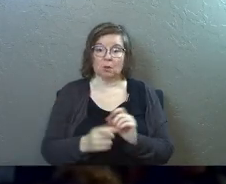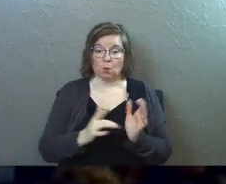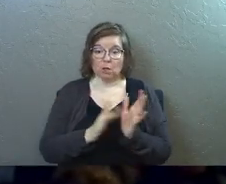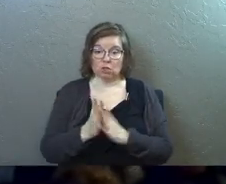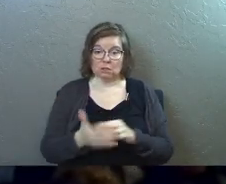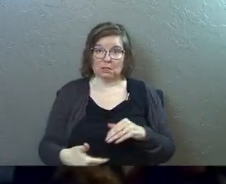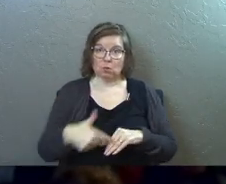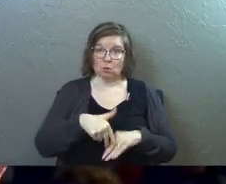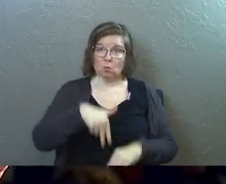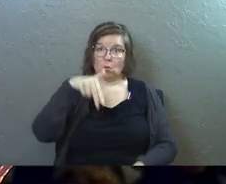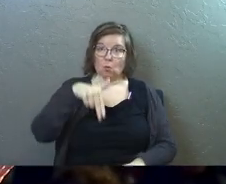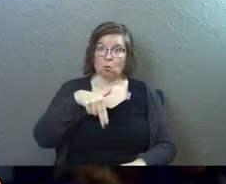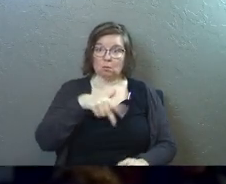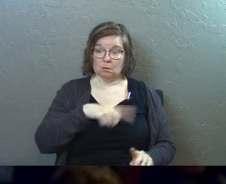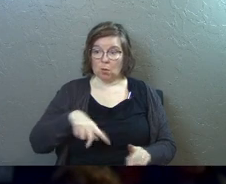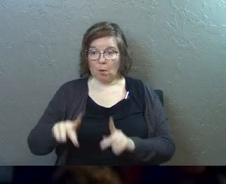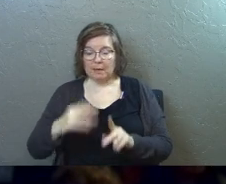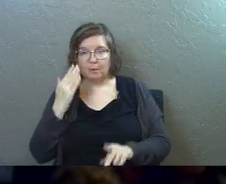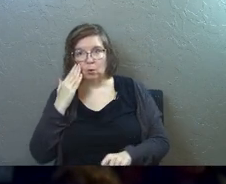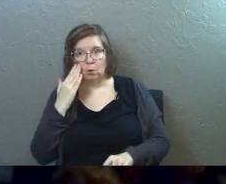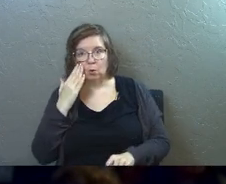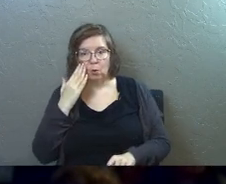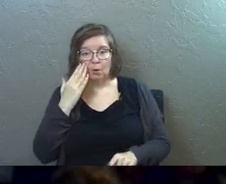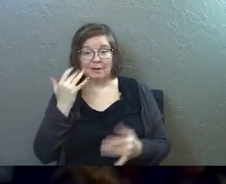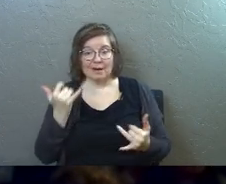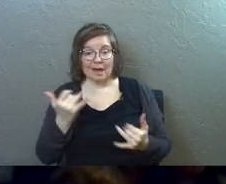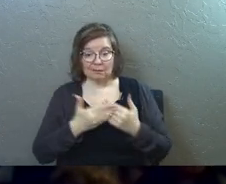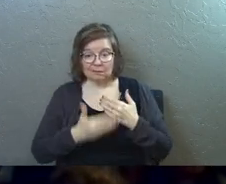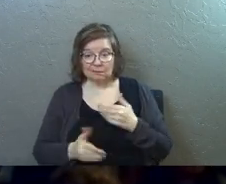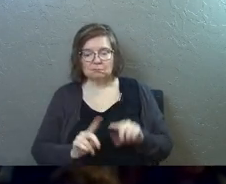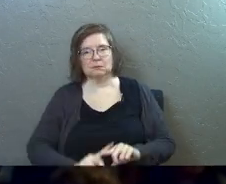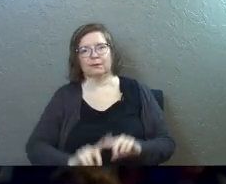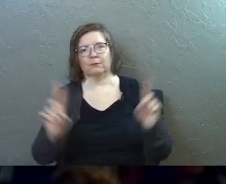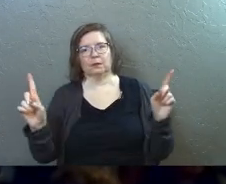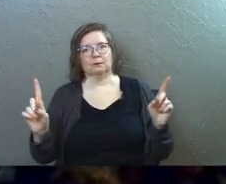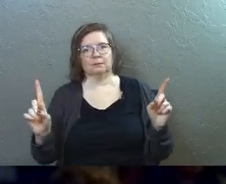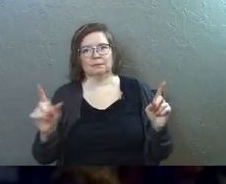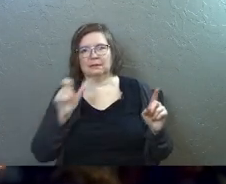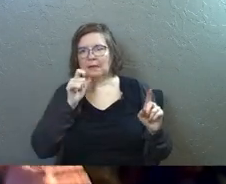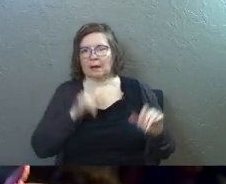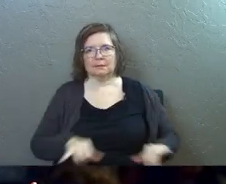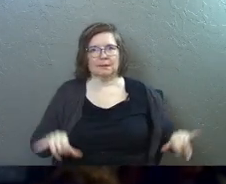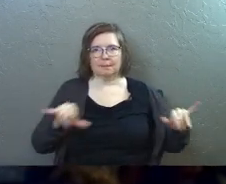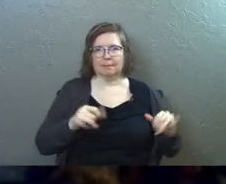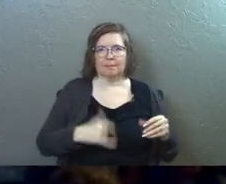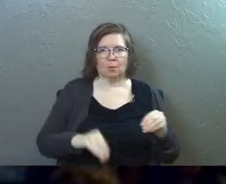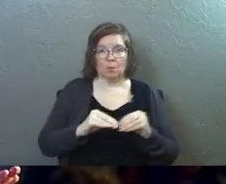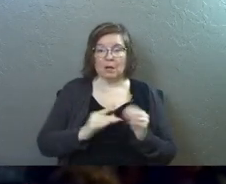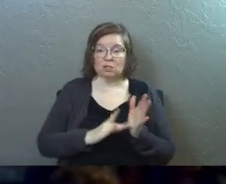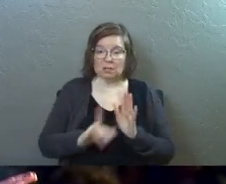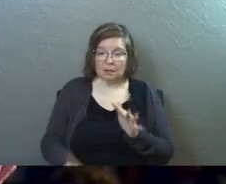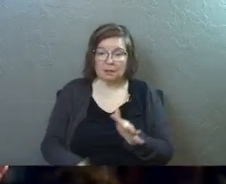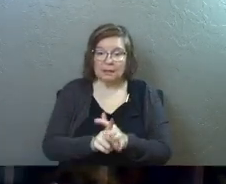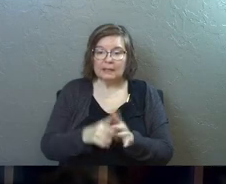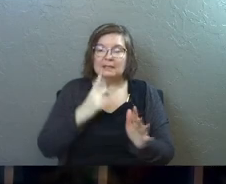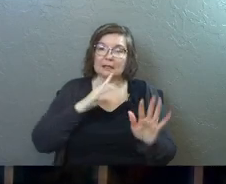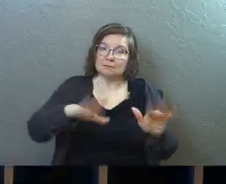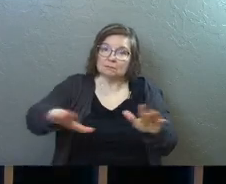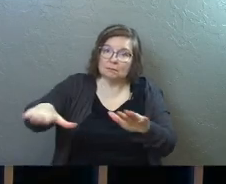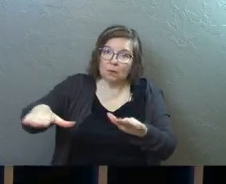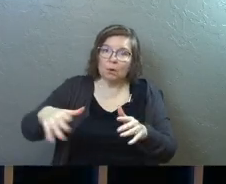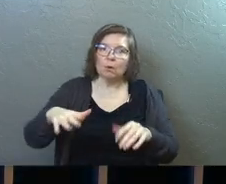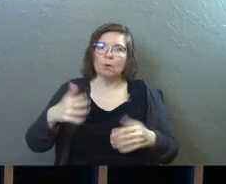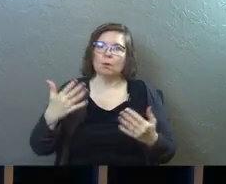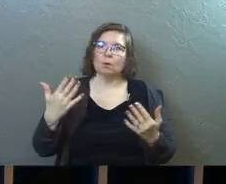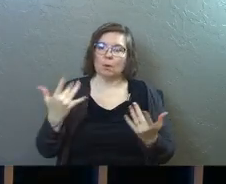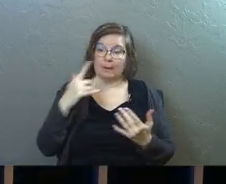Jesus rose from the dead, those people knew everything is different now. And Jesus is appearing to them. And he says, hey, wait,